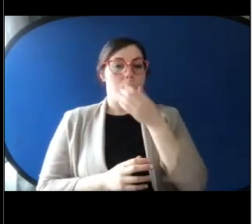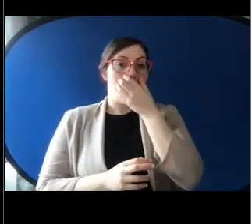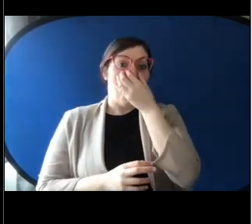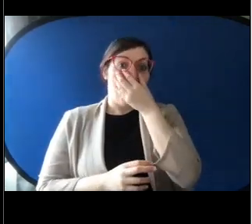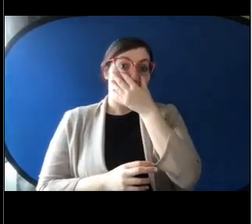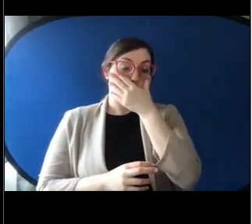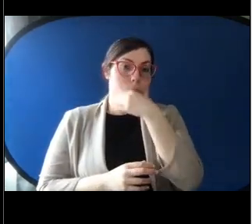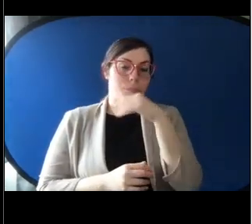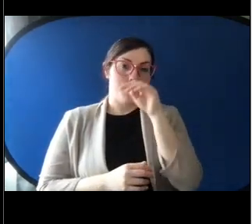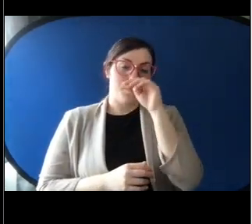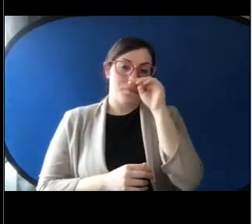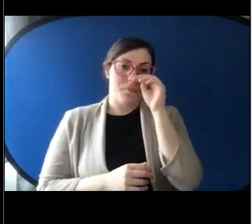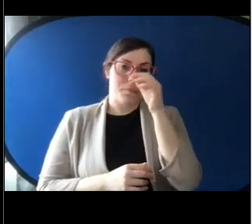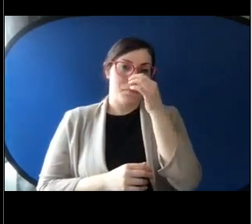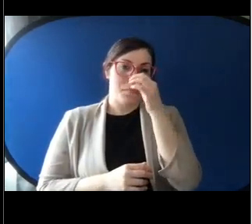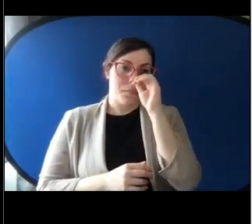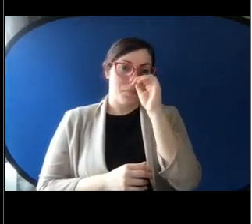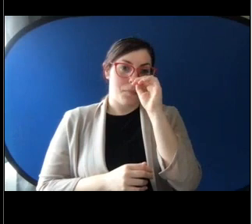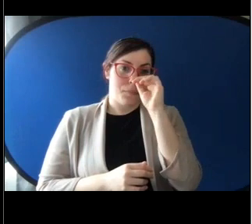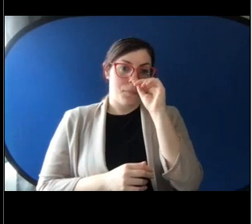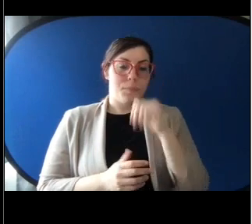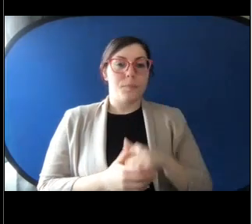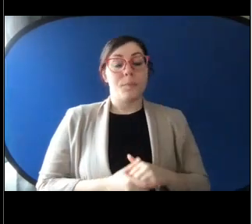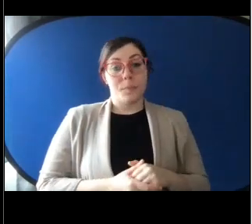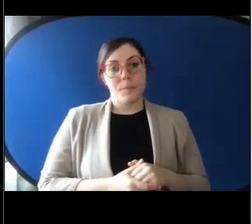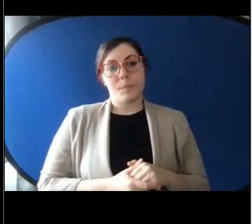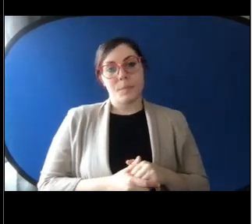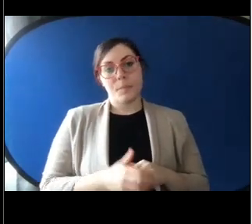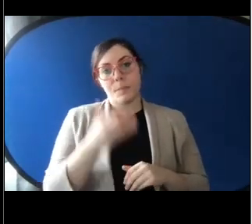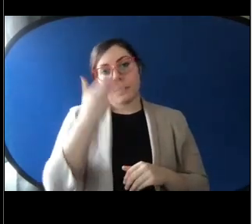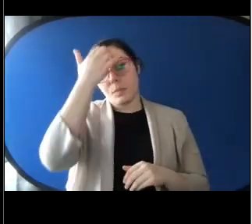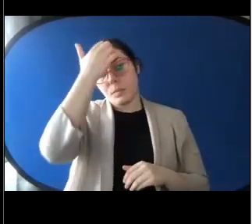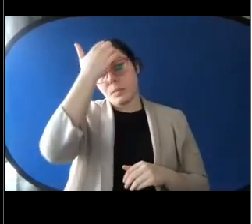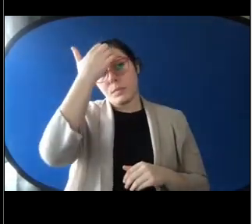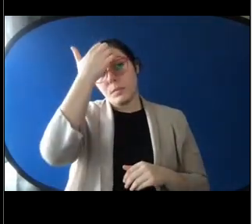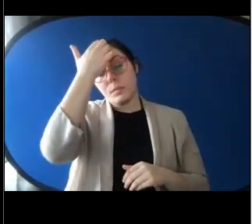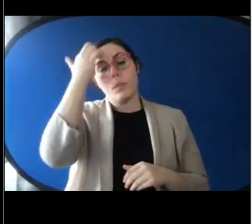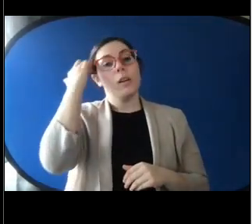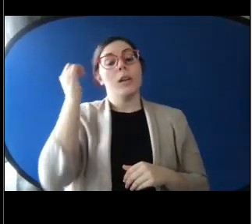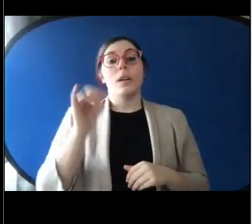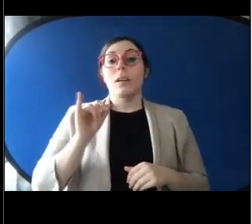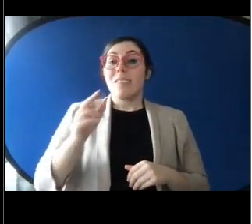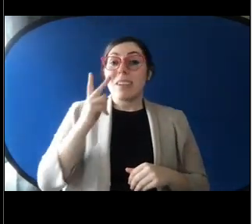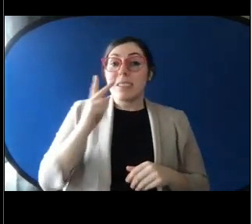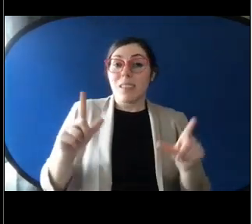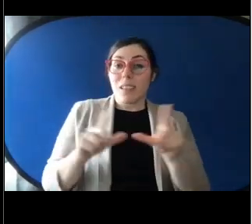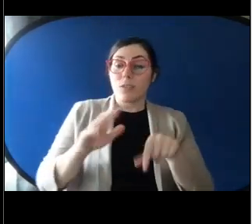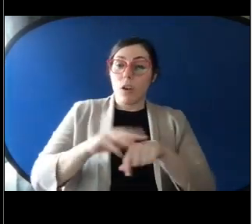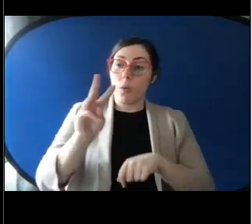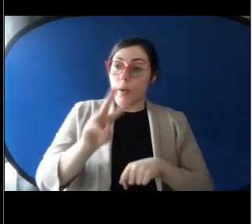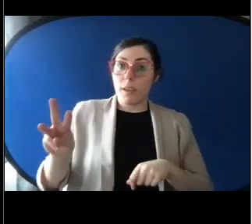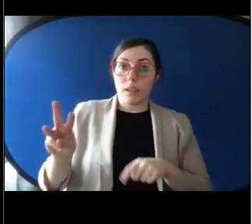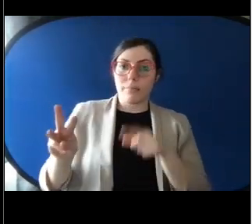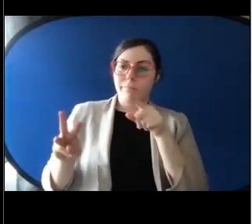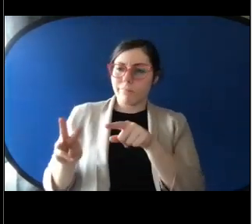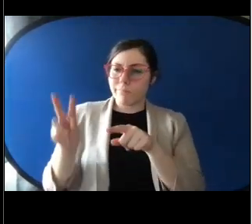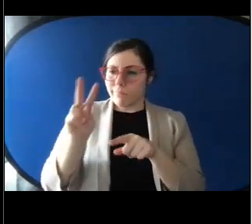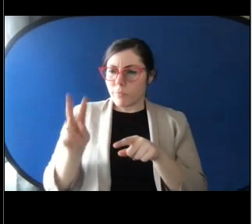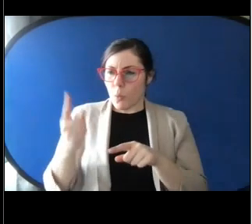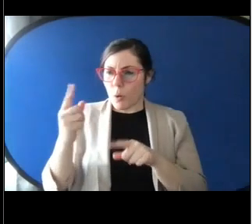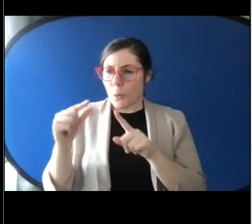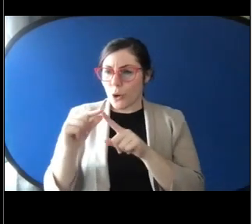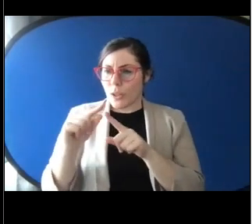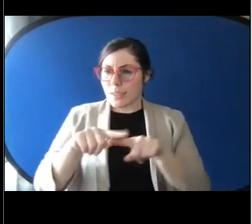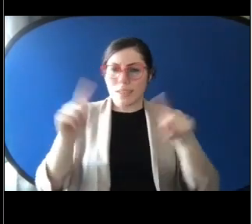So the real question is, why do you need Speedix? And the answer is, if I see a license on a web page, what if one word is different?